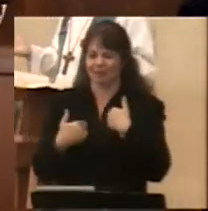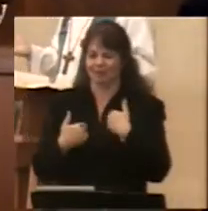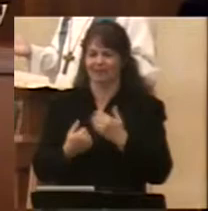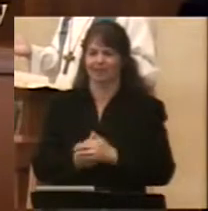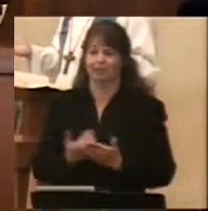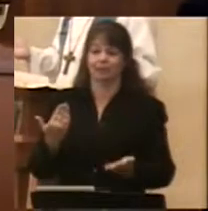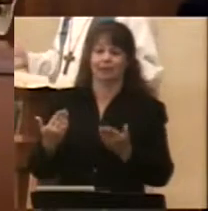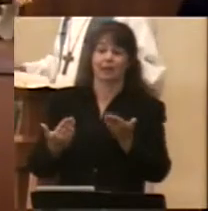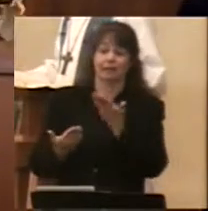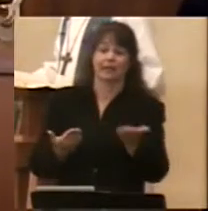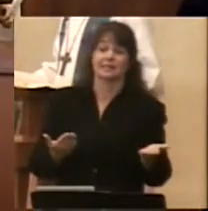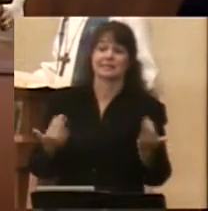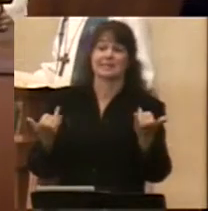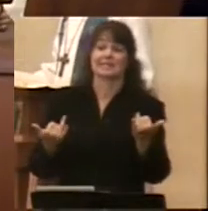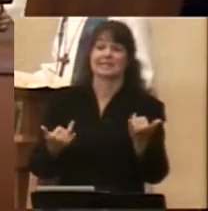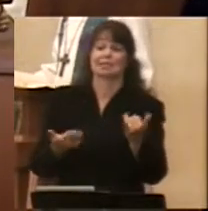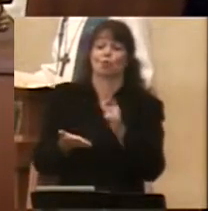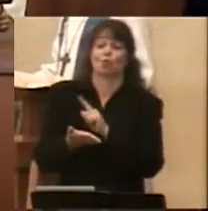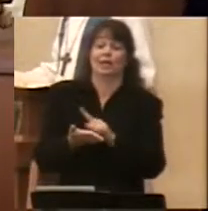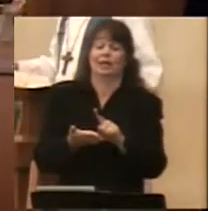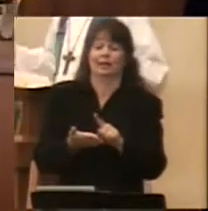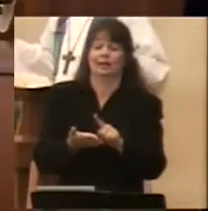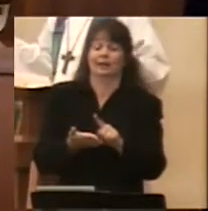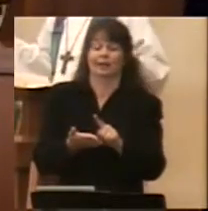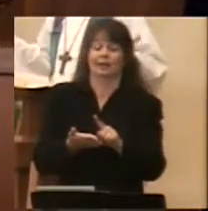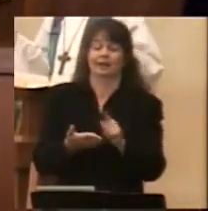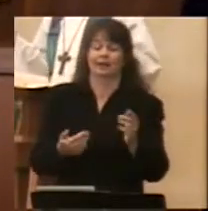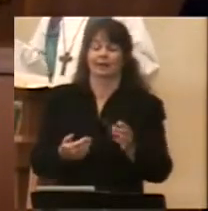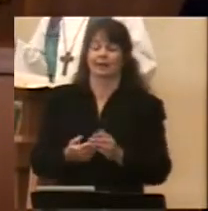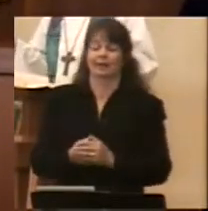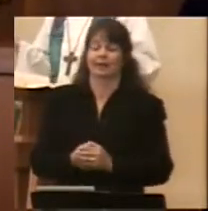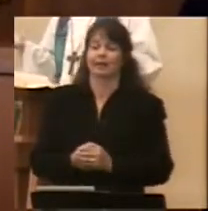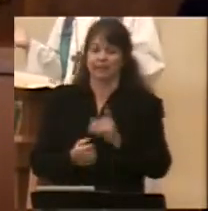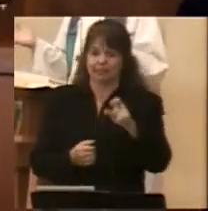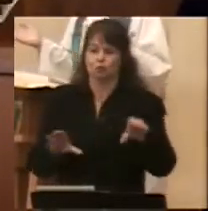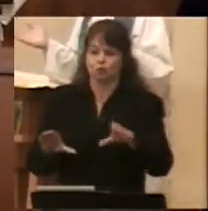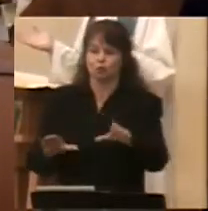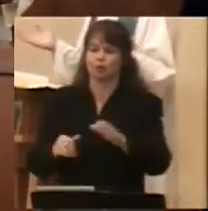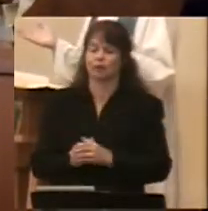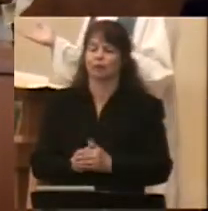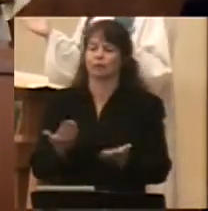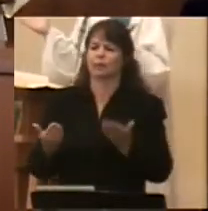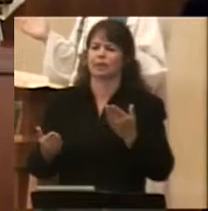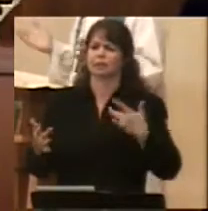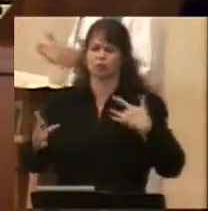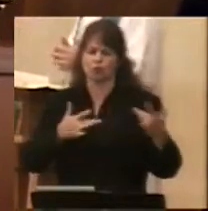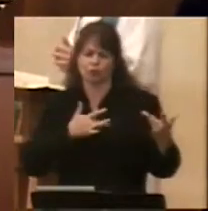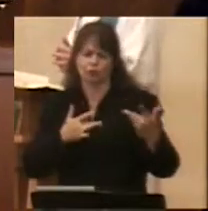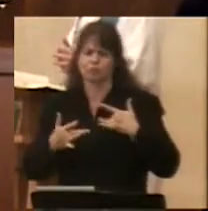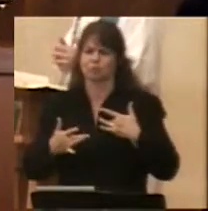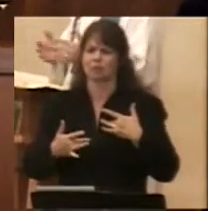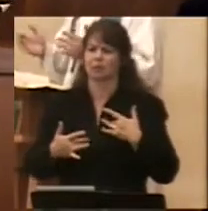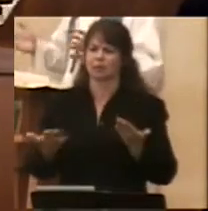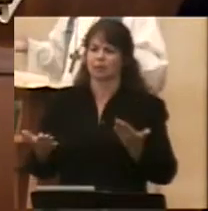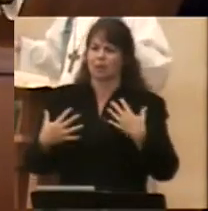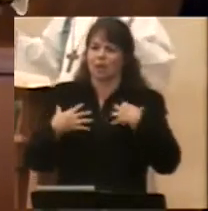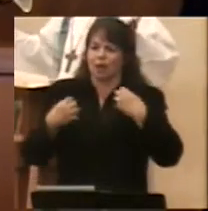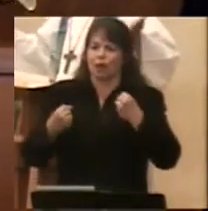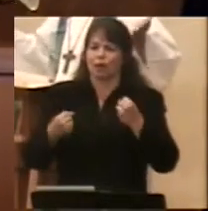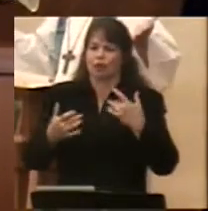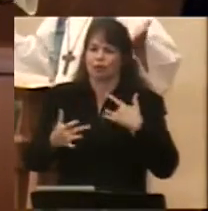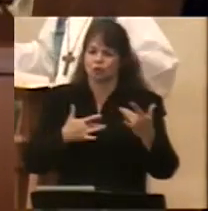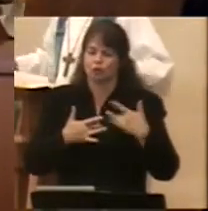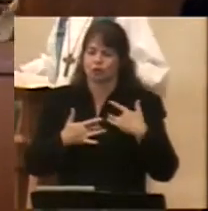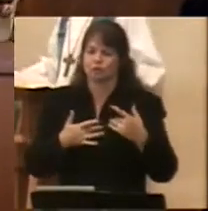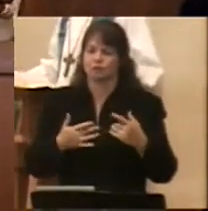that you must accomplish. Or maybe there are larger things, concerns that you have, health concerns, or concerns